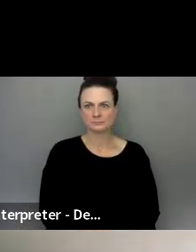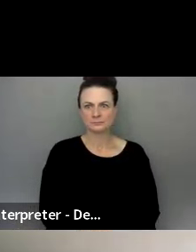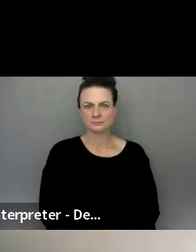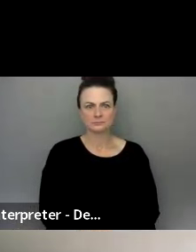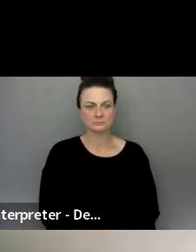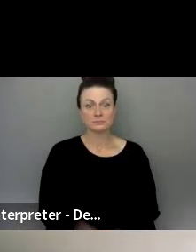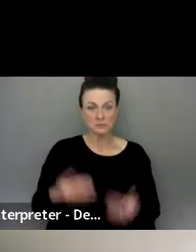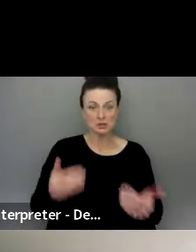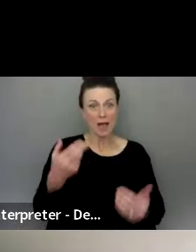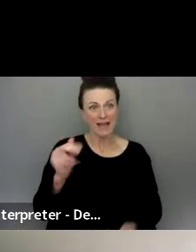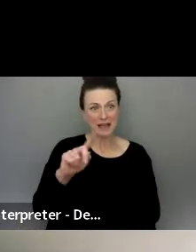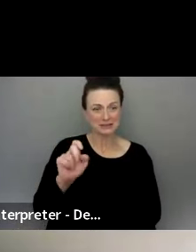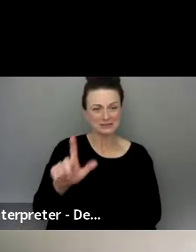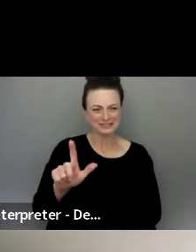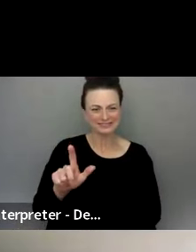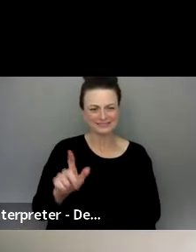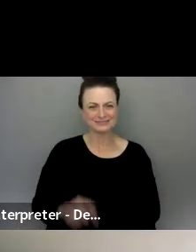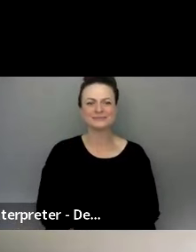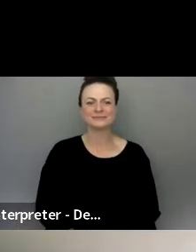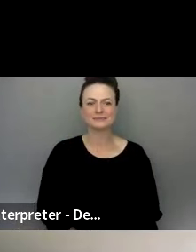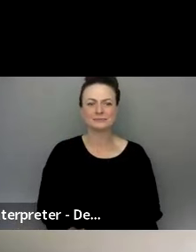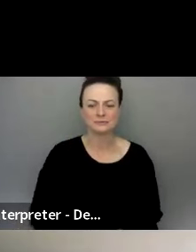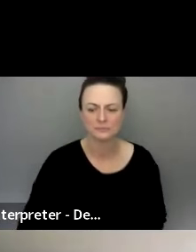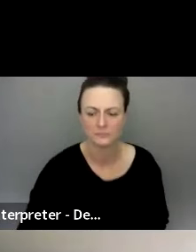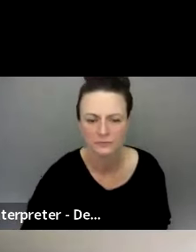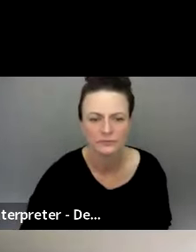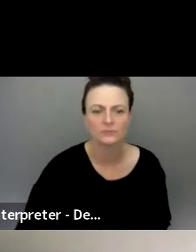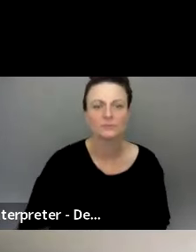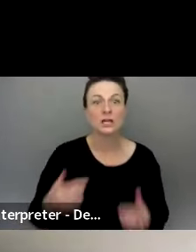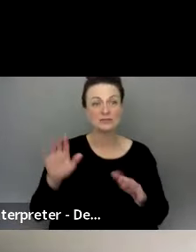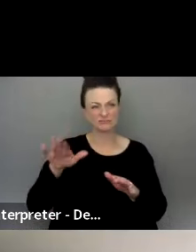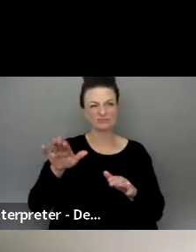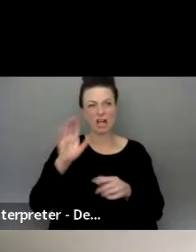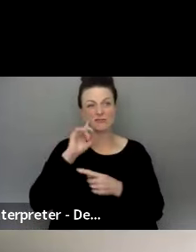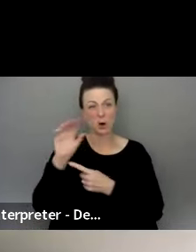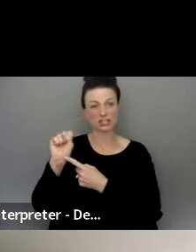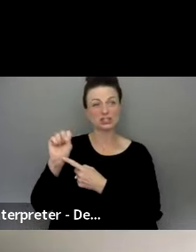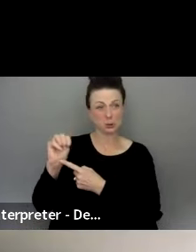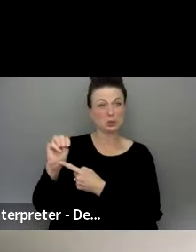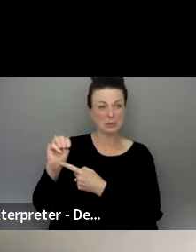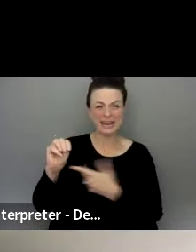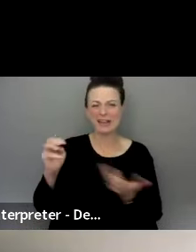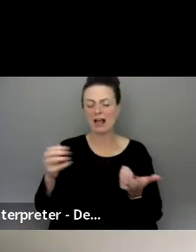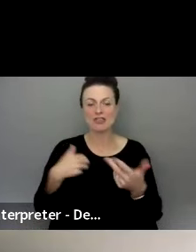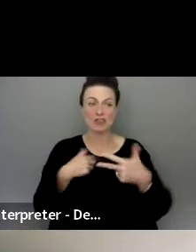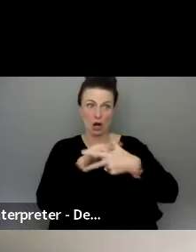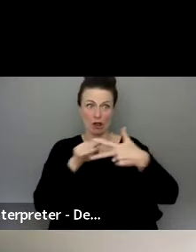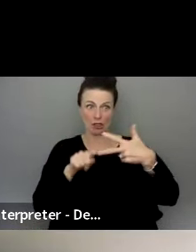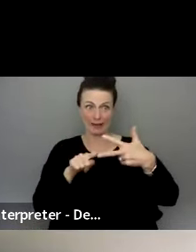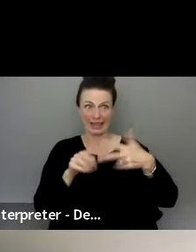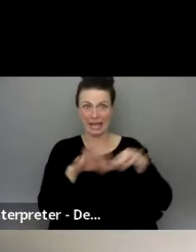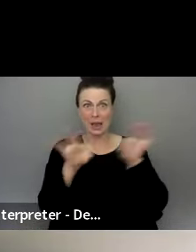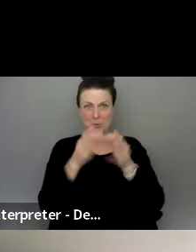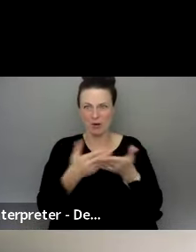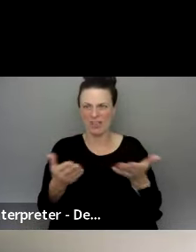Go ahead, Hazel. So for social media, there are kind of three main things that you